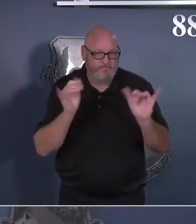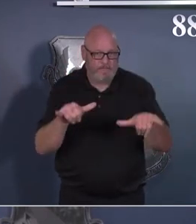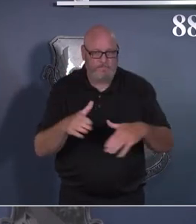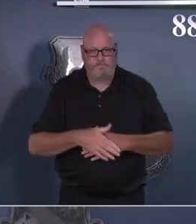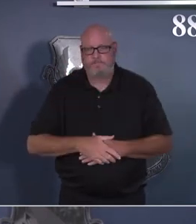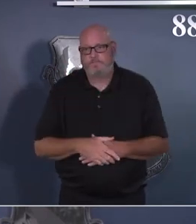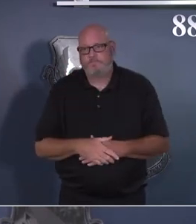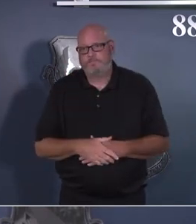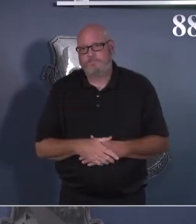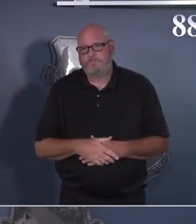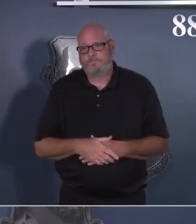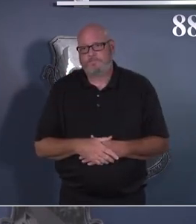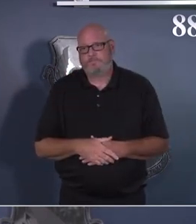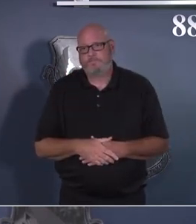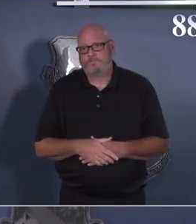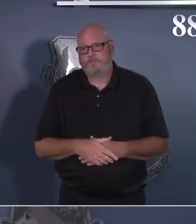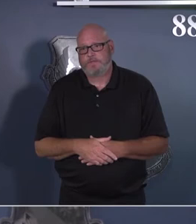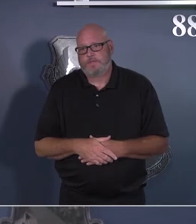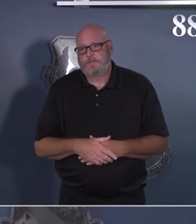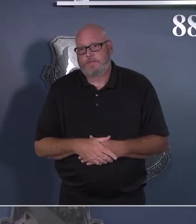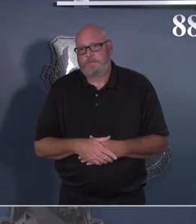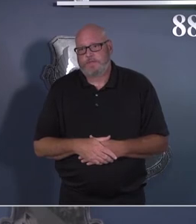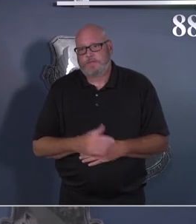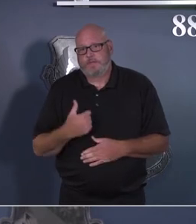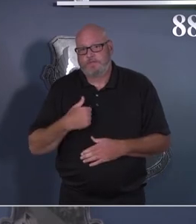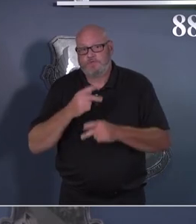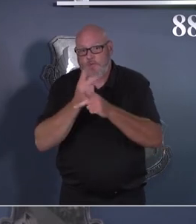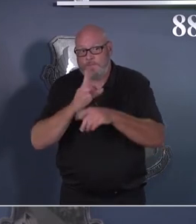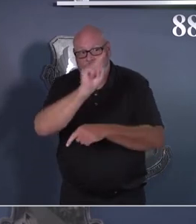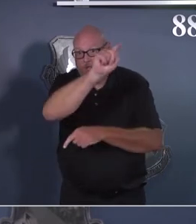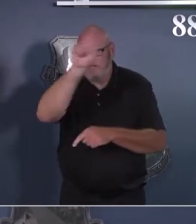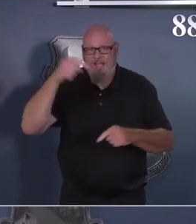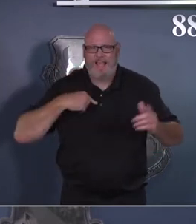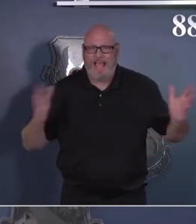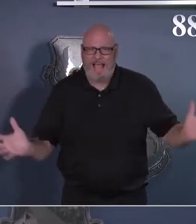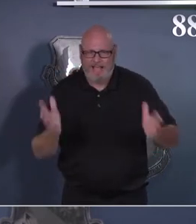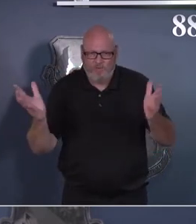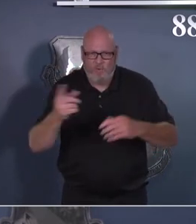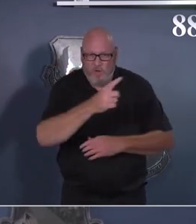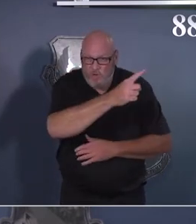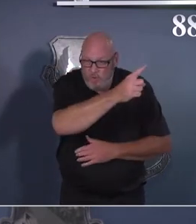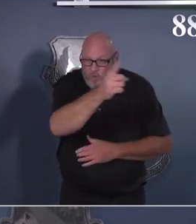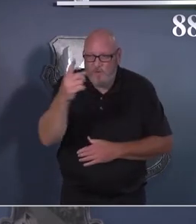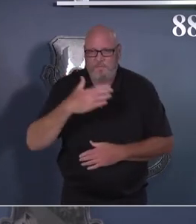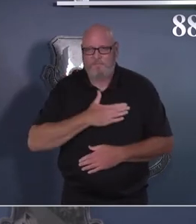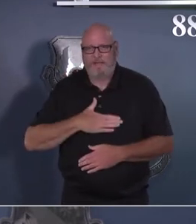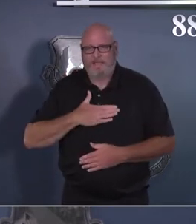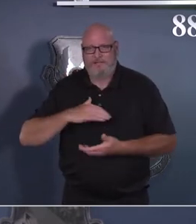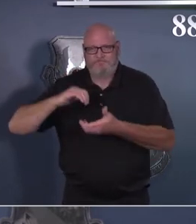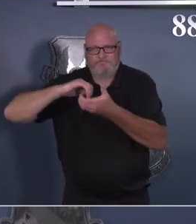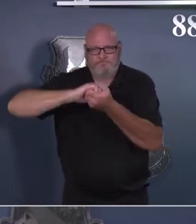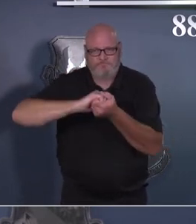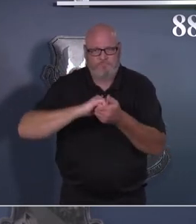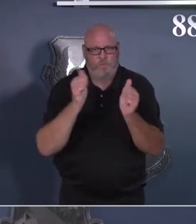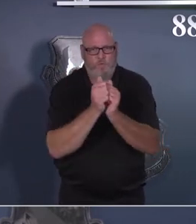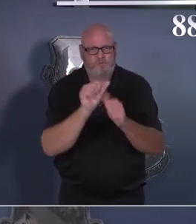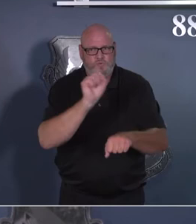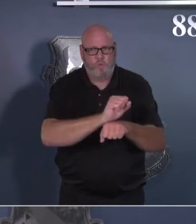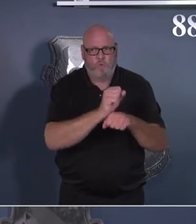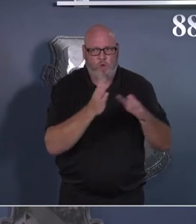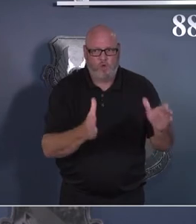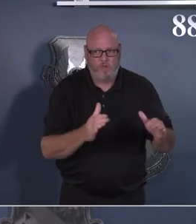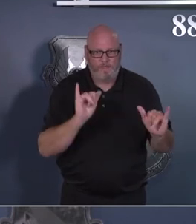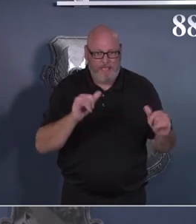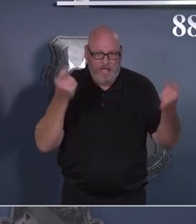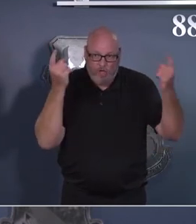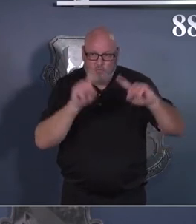please ensure that you're working with your employees to get those telework agreements